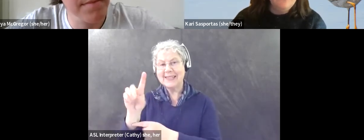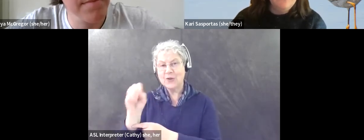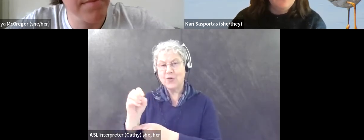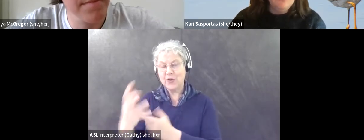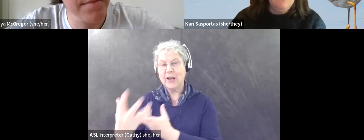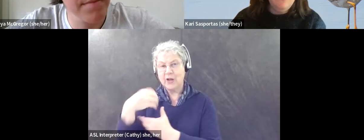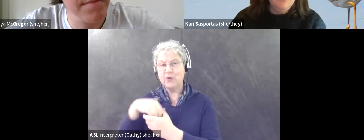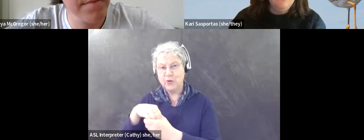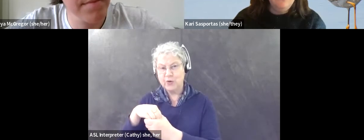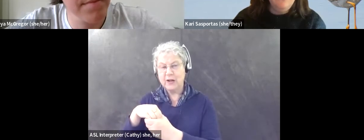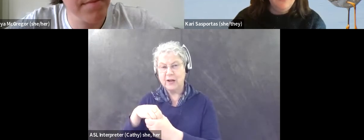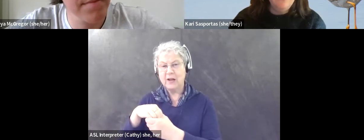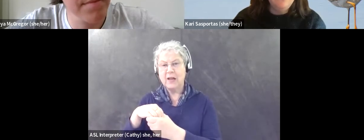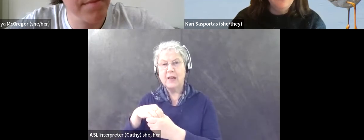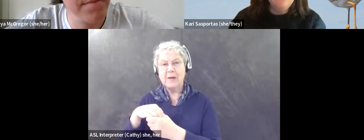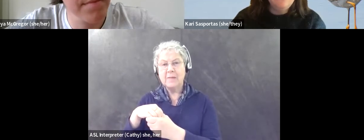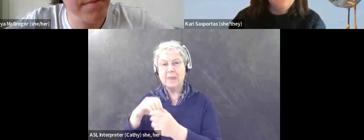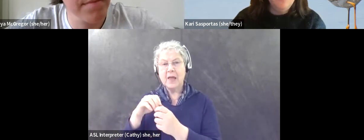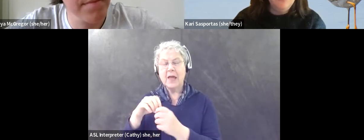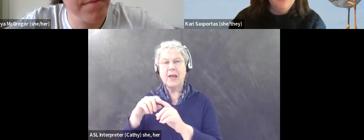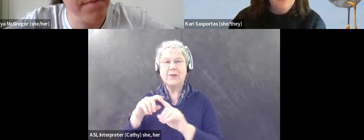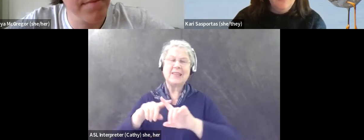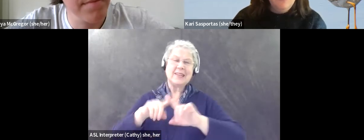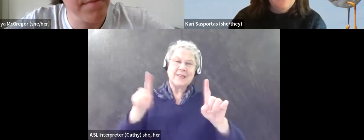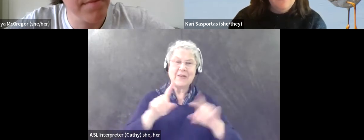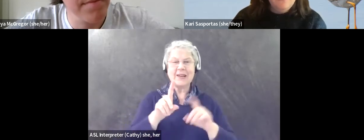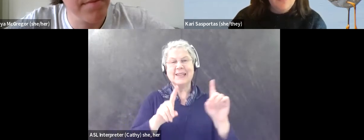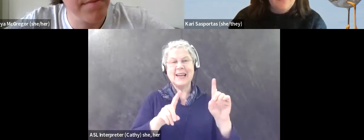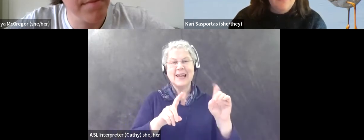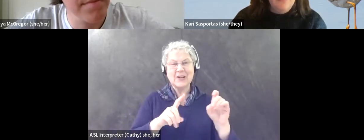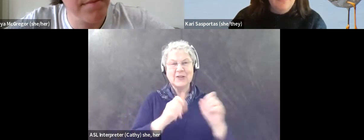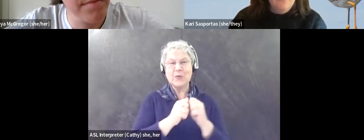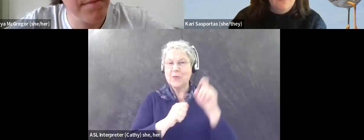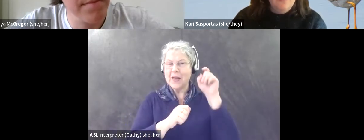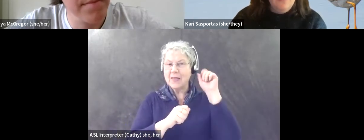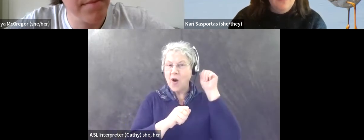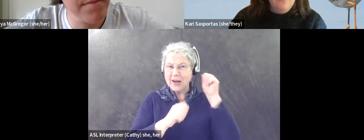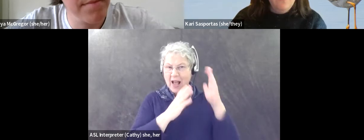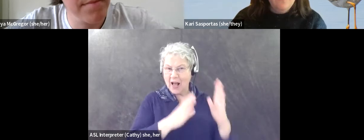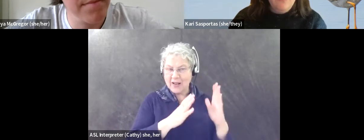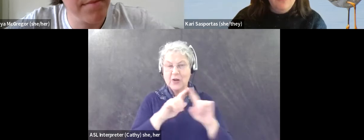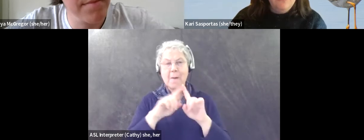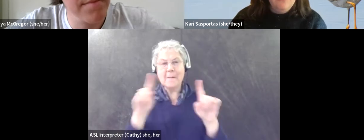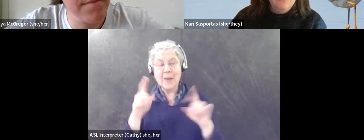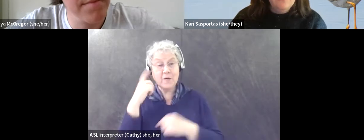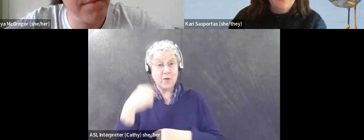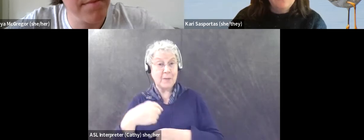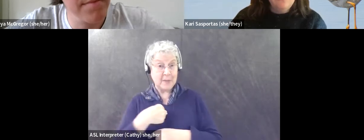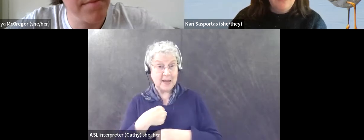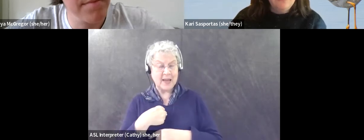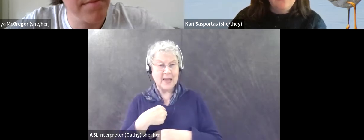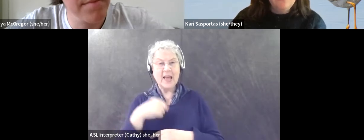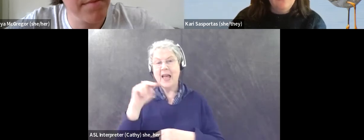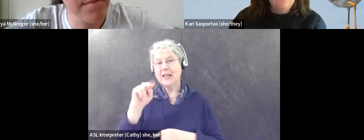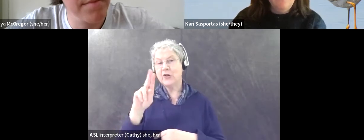It was diagnosed separately by an audiologist. But basically, it's part of, for me, the neurological